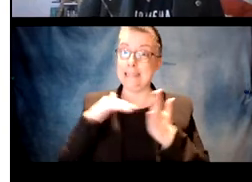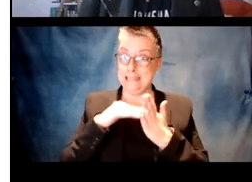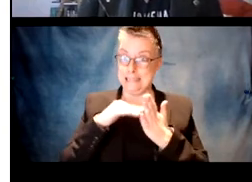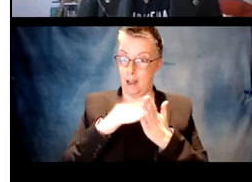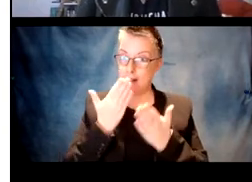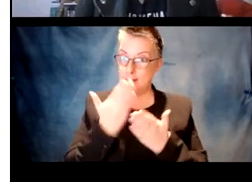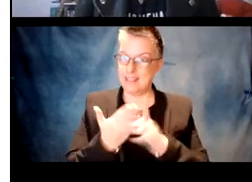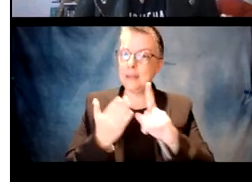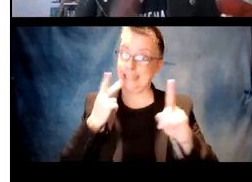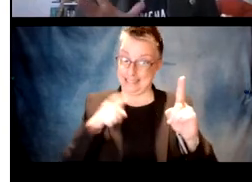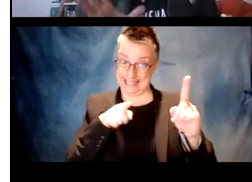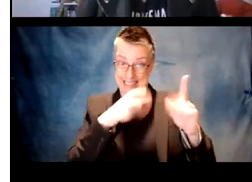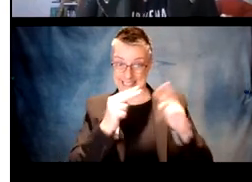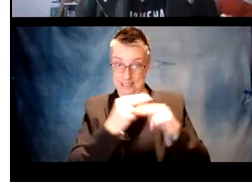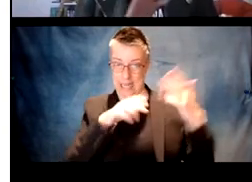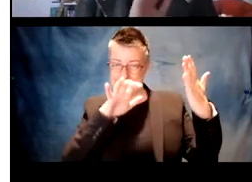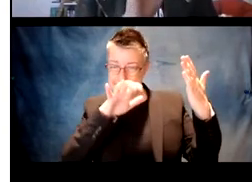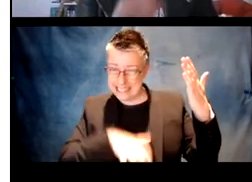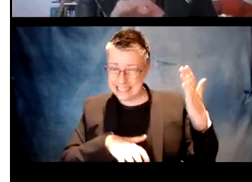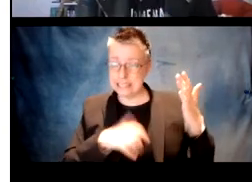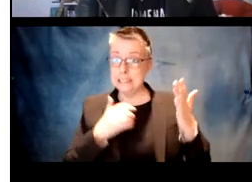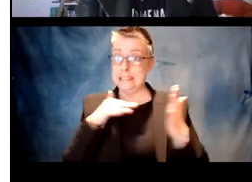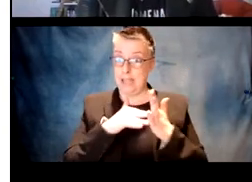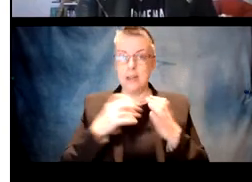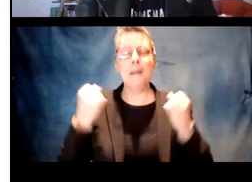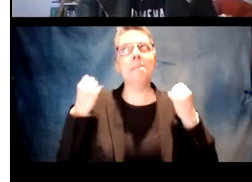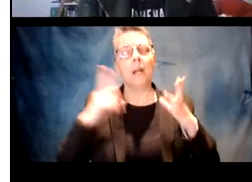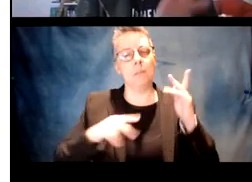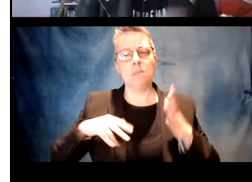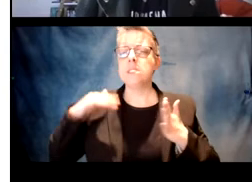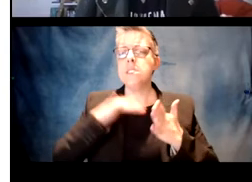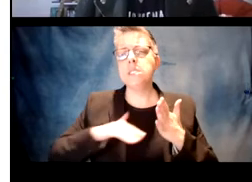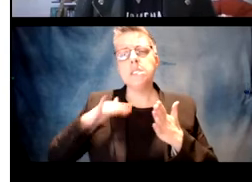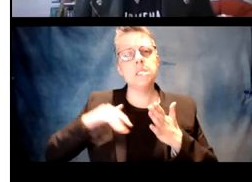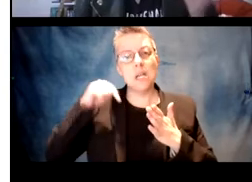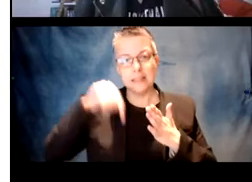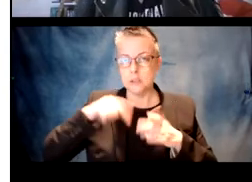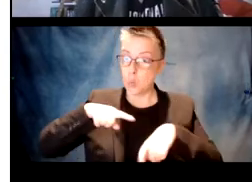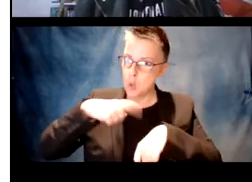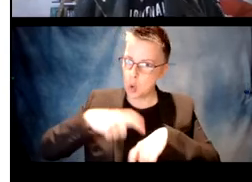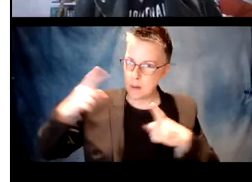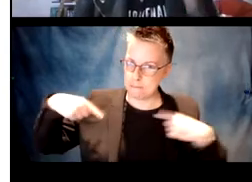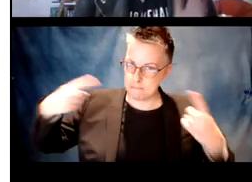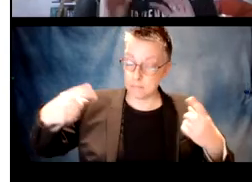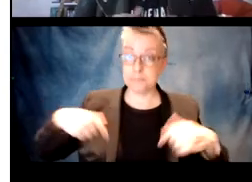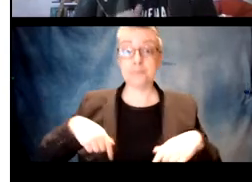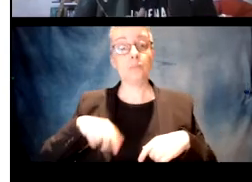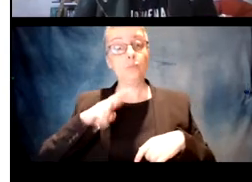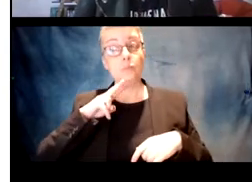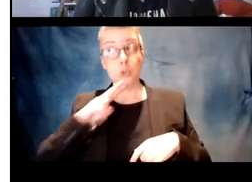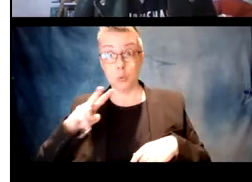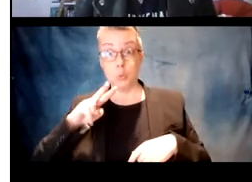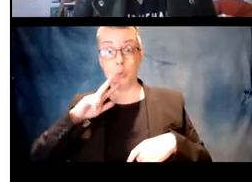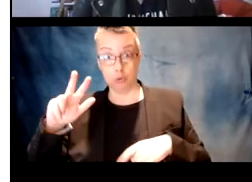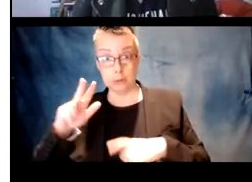And studies suggest many, many studies and I just wanted to make a point and I put a ton of citations there that people have been looking at this